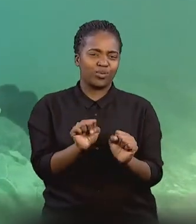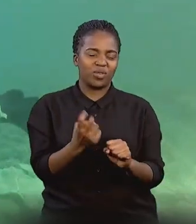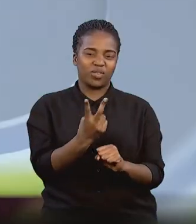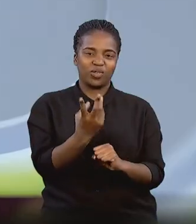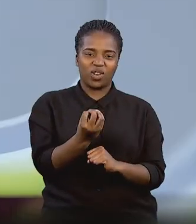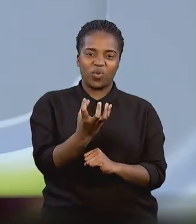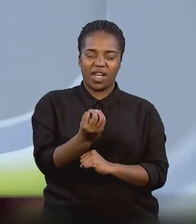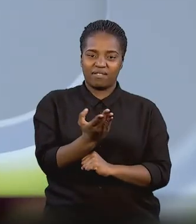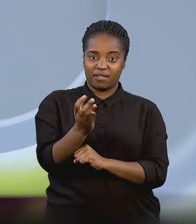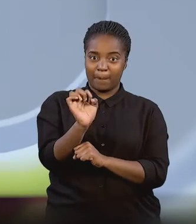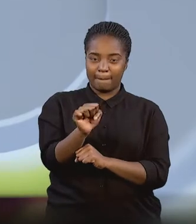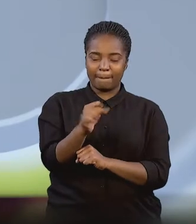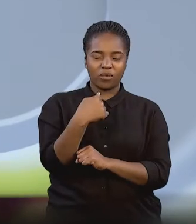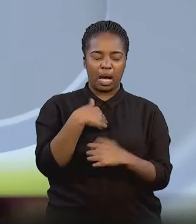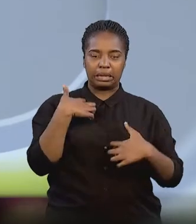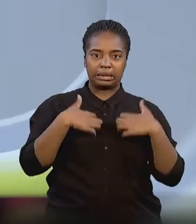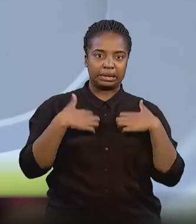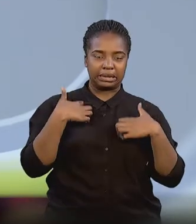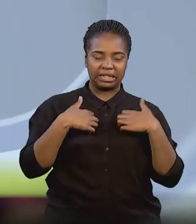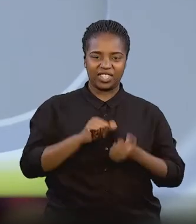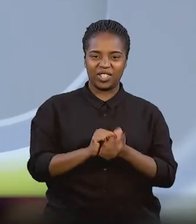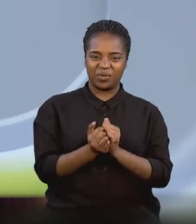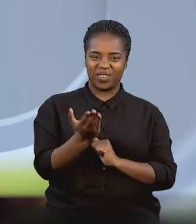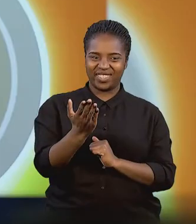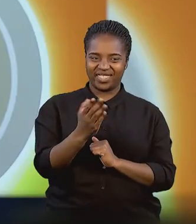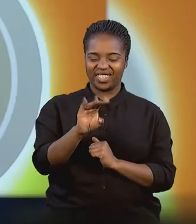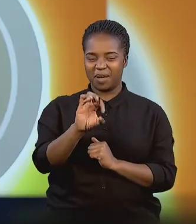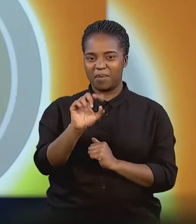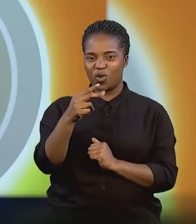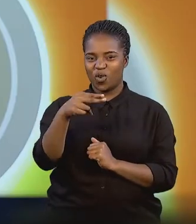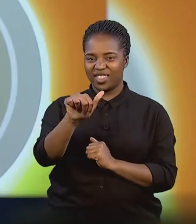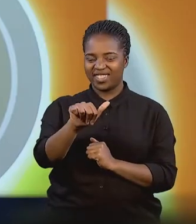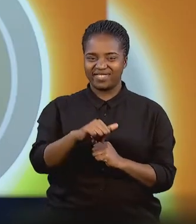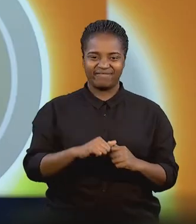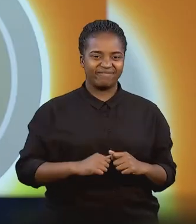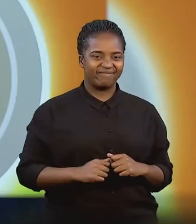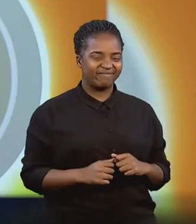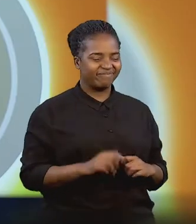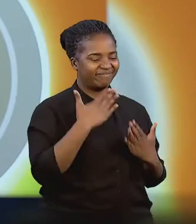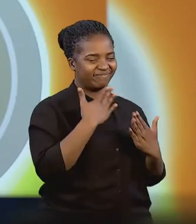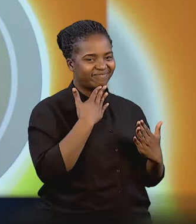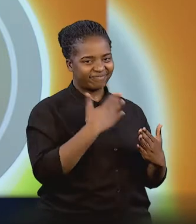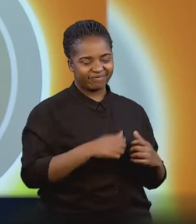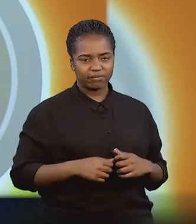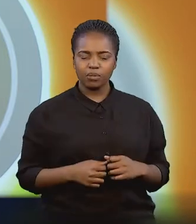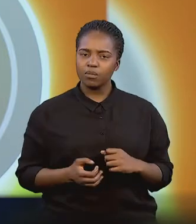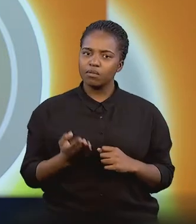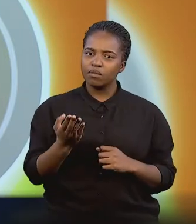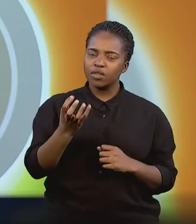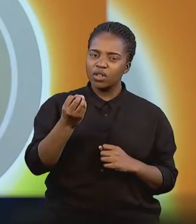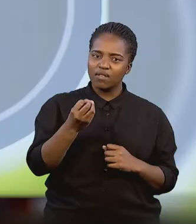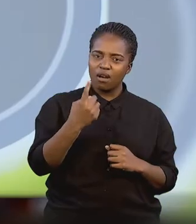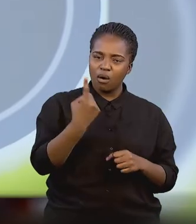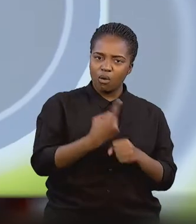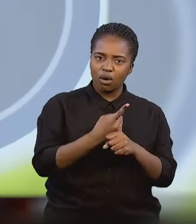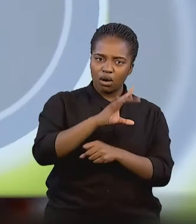Today, we have a keen adventurer in the studio, Jesse Potter. Welcome to Talkability, Jesse. Thank you so much. You